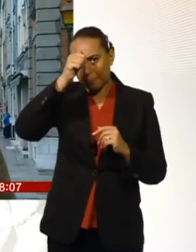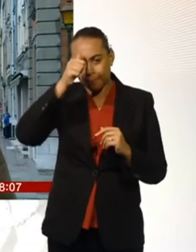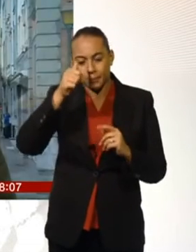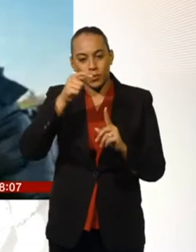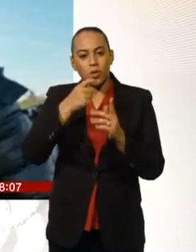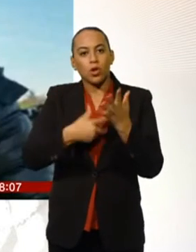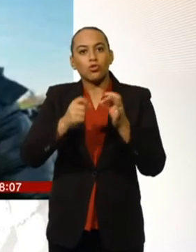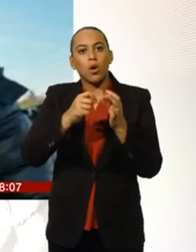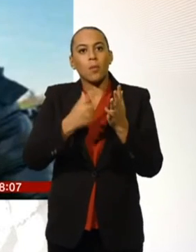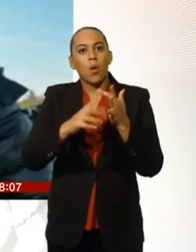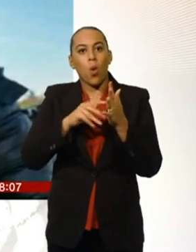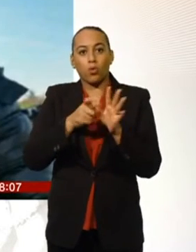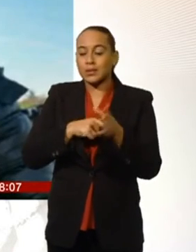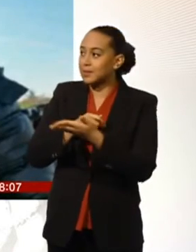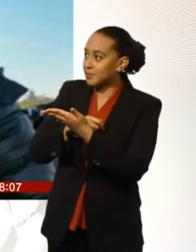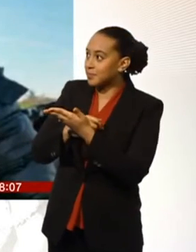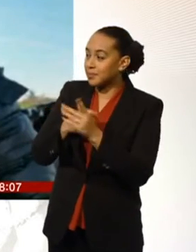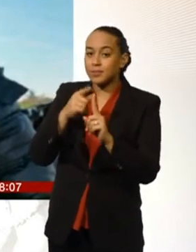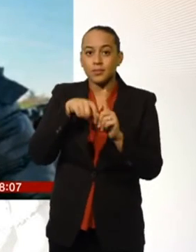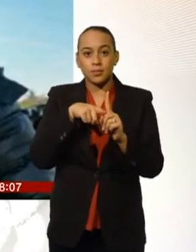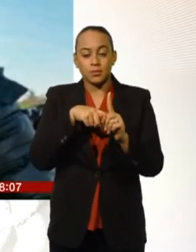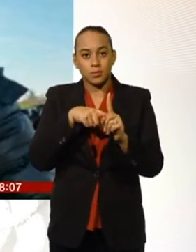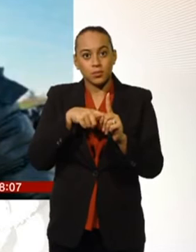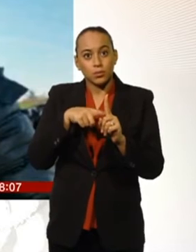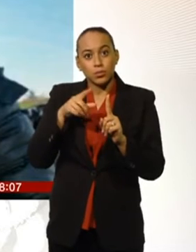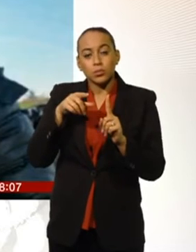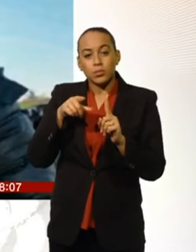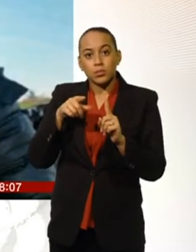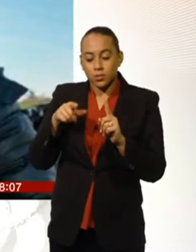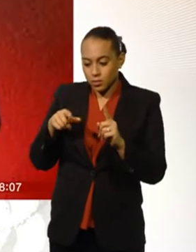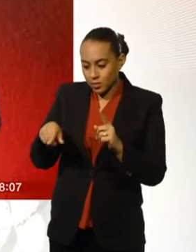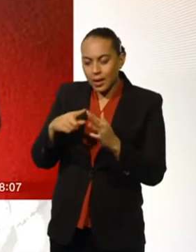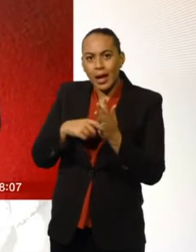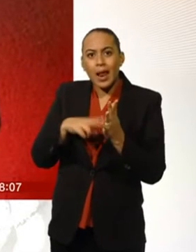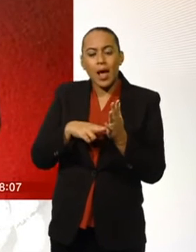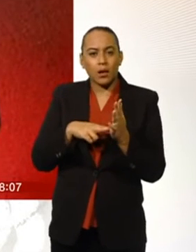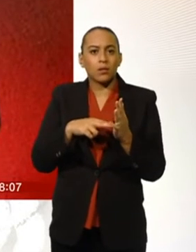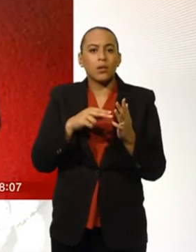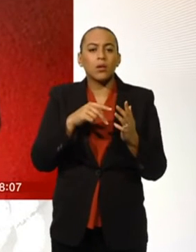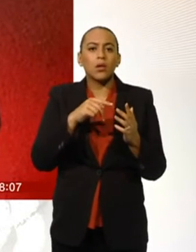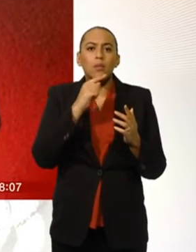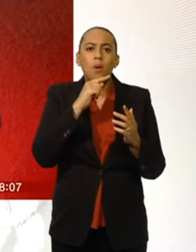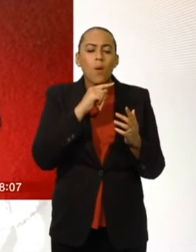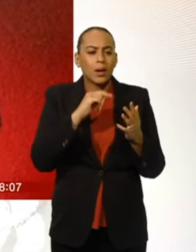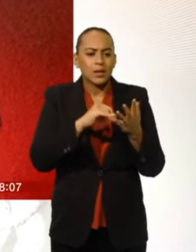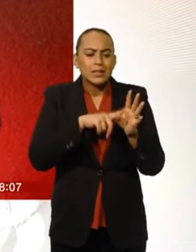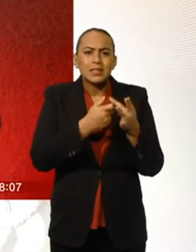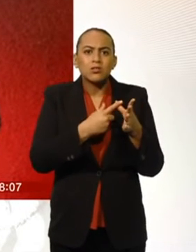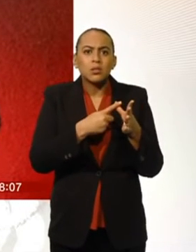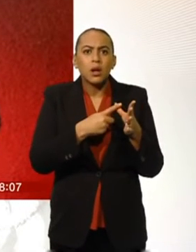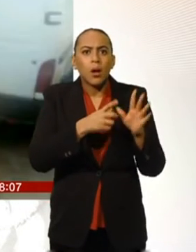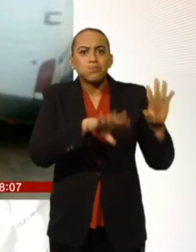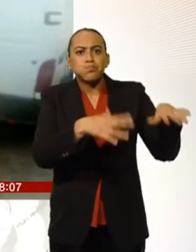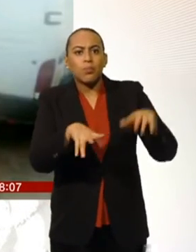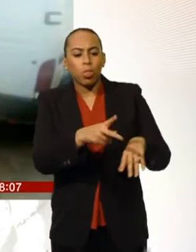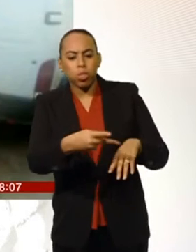from Leeds who, if you remember the story, was so moved by the picture of Elan Kurdi, the Syrian boy who drowned last year, that